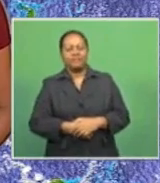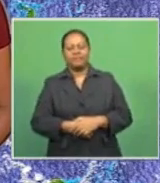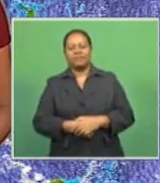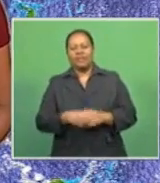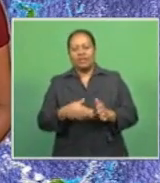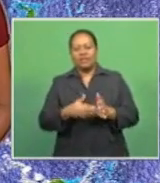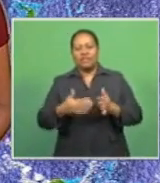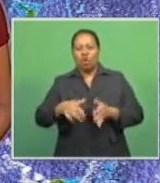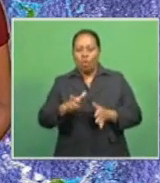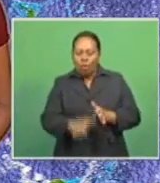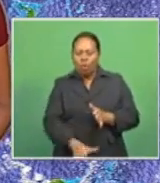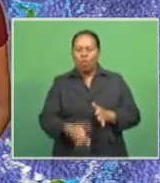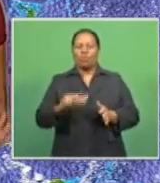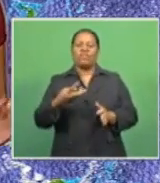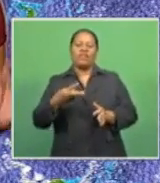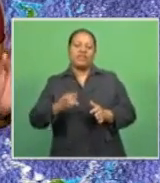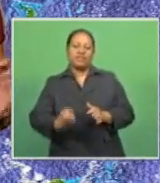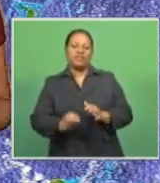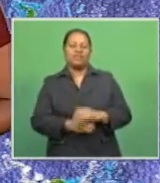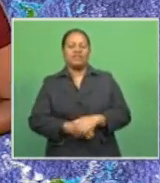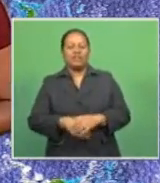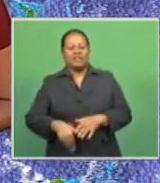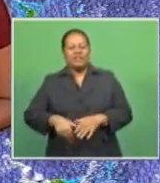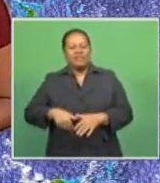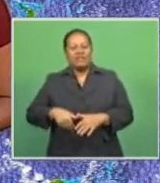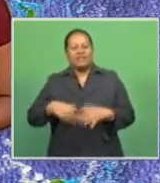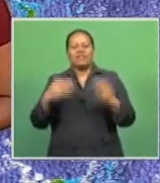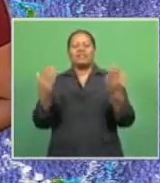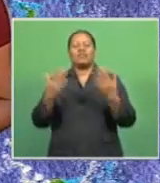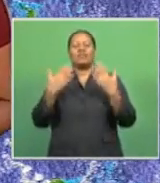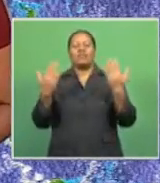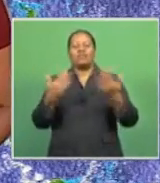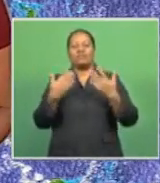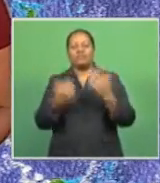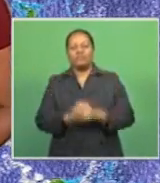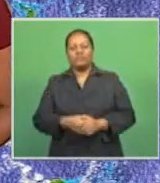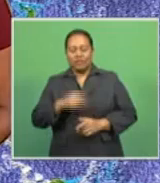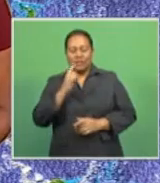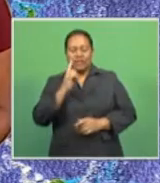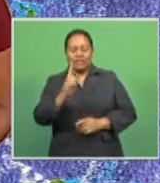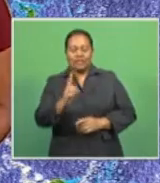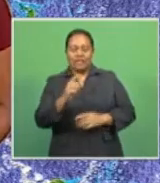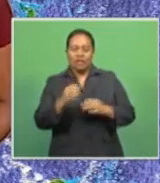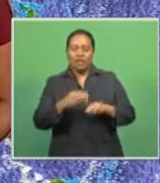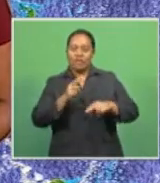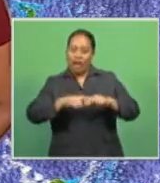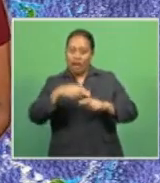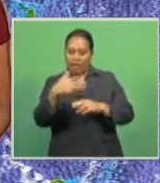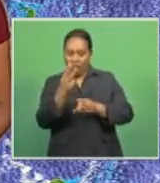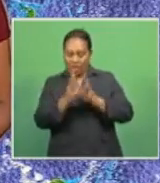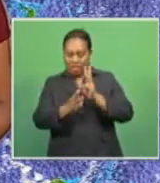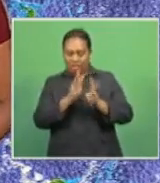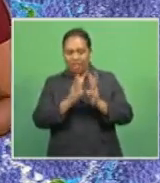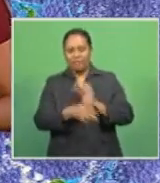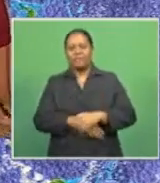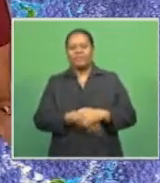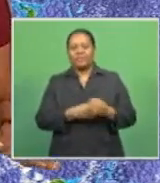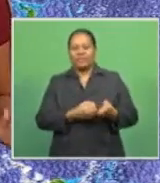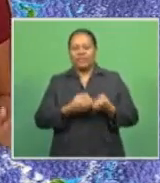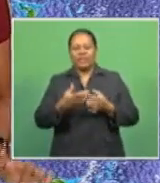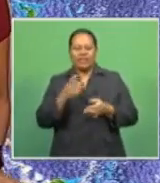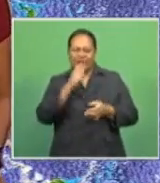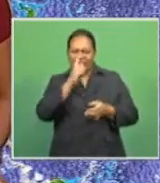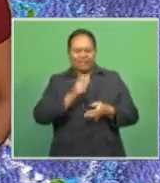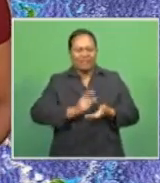be in the low 30s. The west will feel a little humid. And looking further on to Friday, I wouldn't give the all